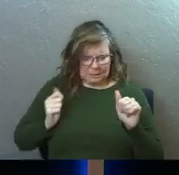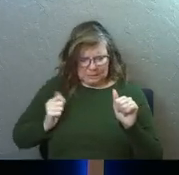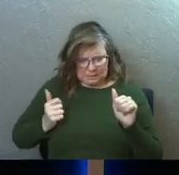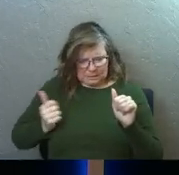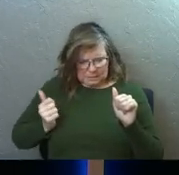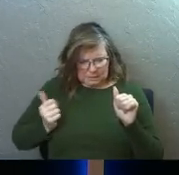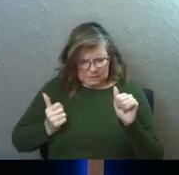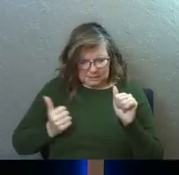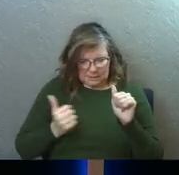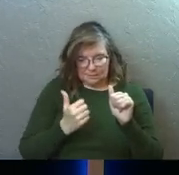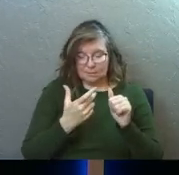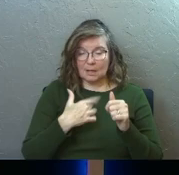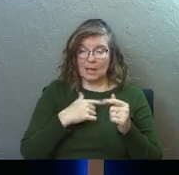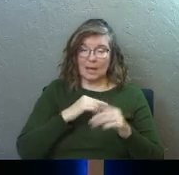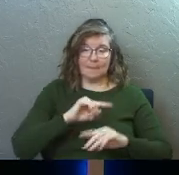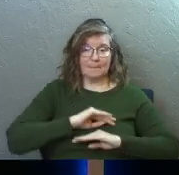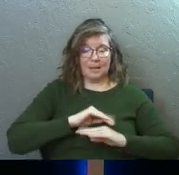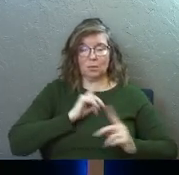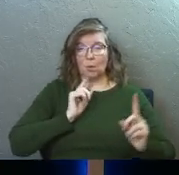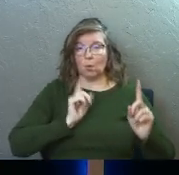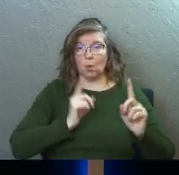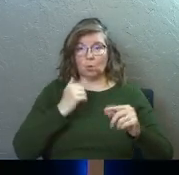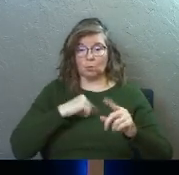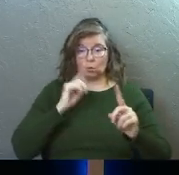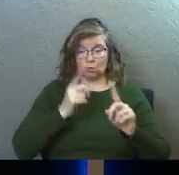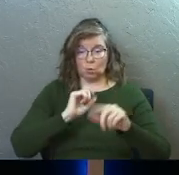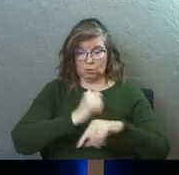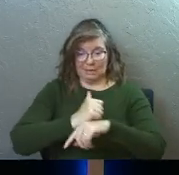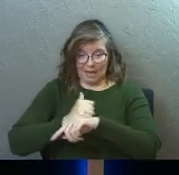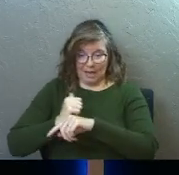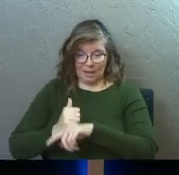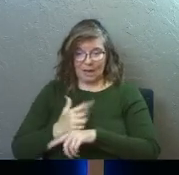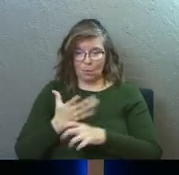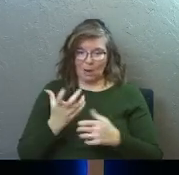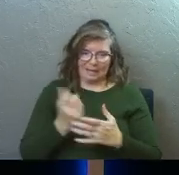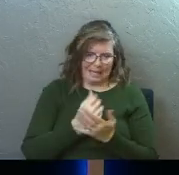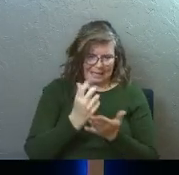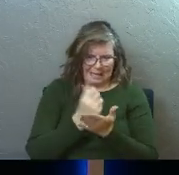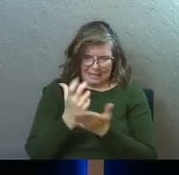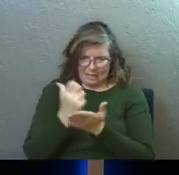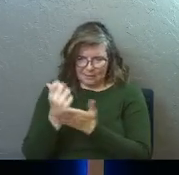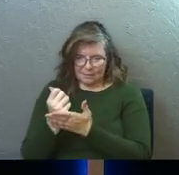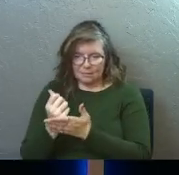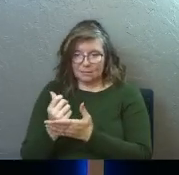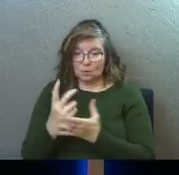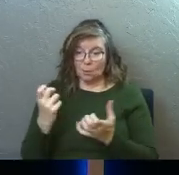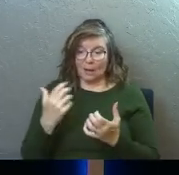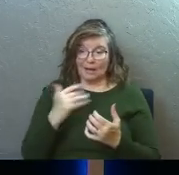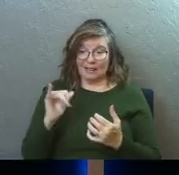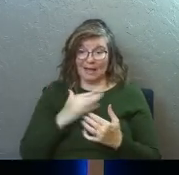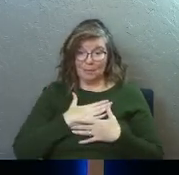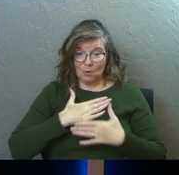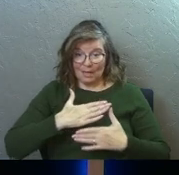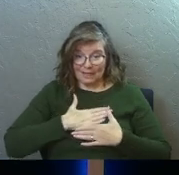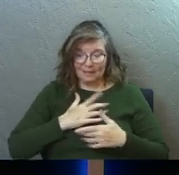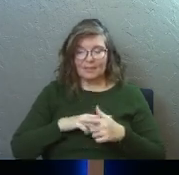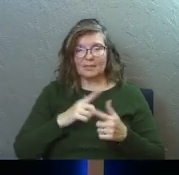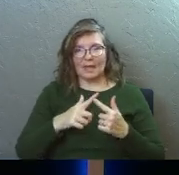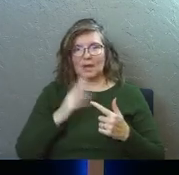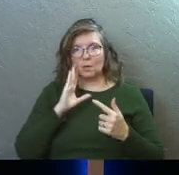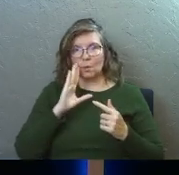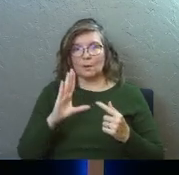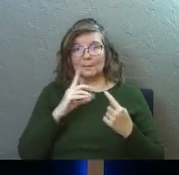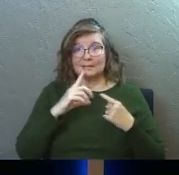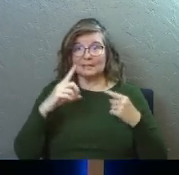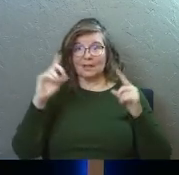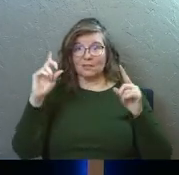go, go, go. And, and, and meet those goals that you've set before yourself and go, go, go. I want to acquire this, acquire this. When you want that as bad as you want to breathe, then you will